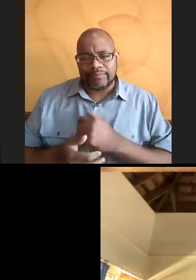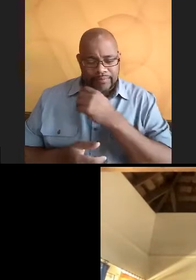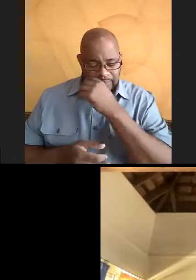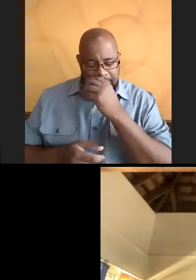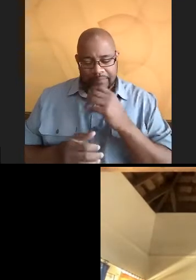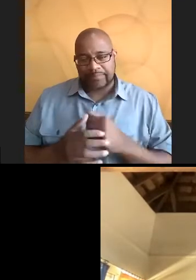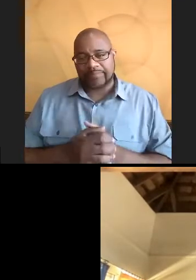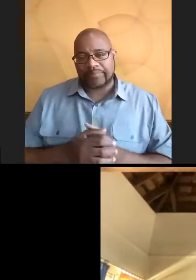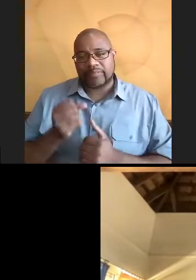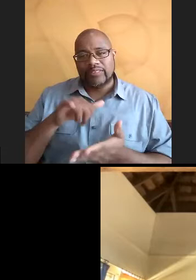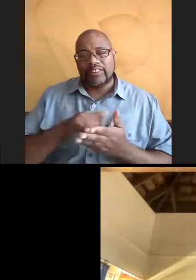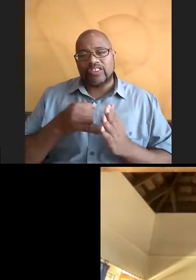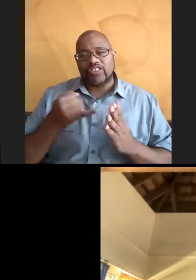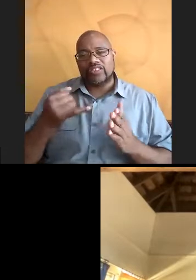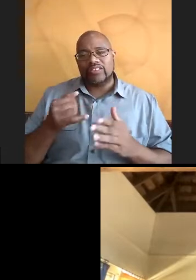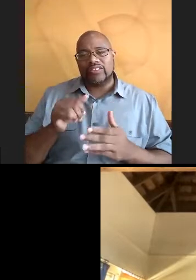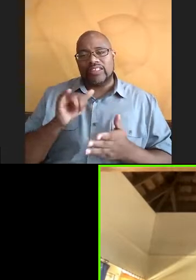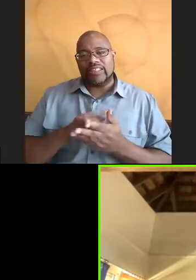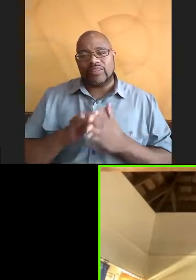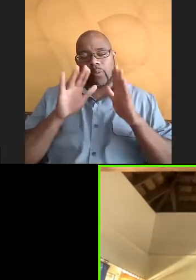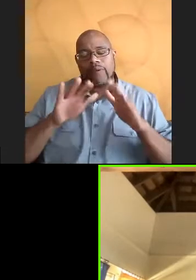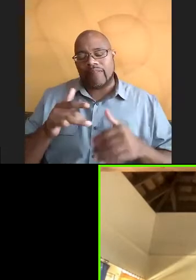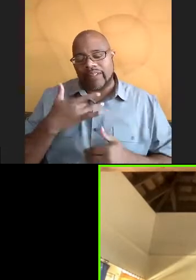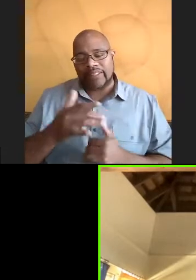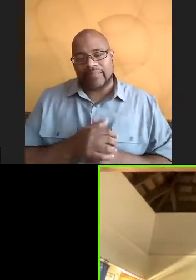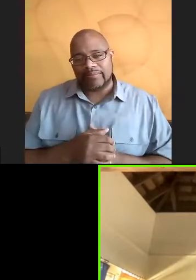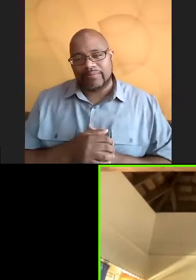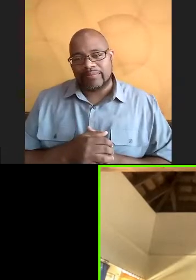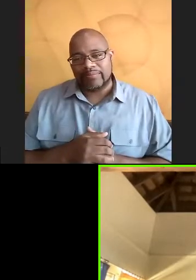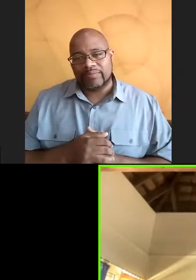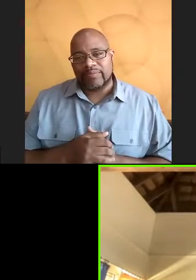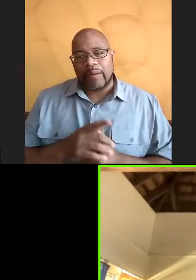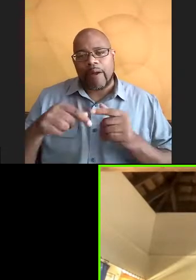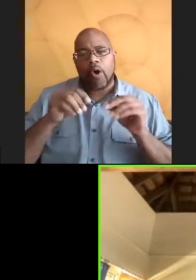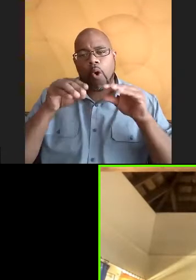And so it's just, that's like one of my favorite things about the ocean. It's like.